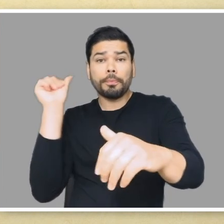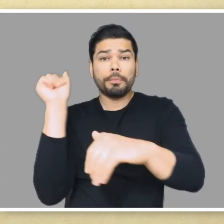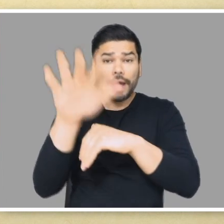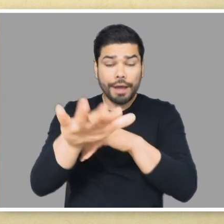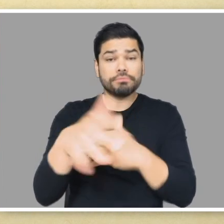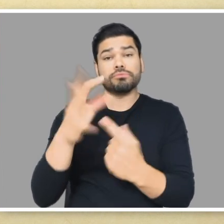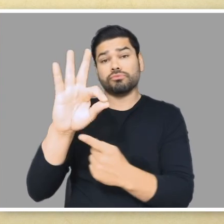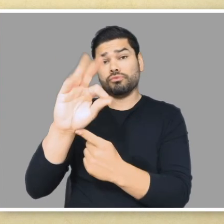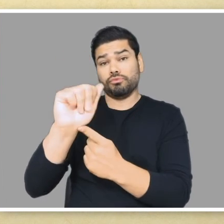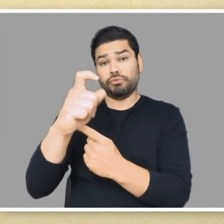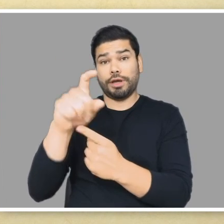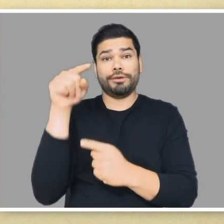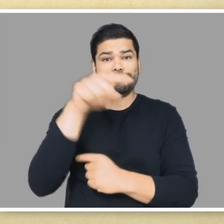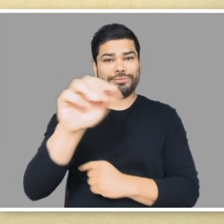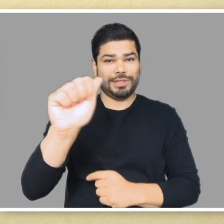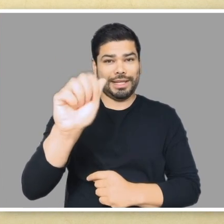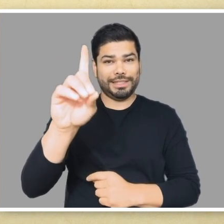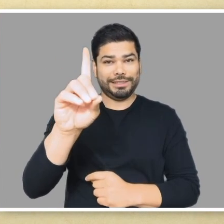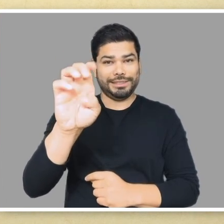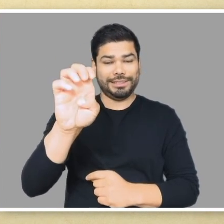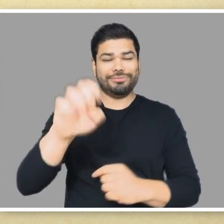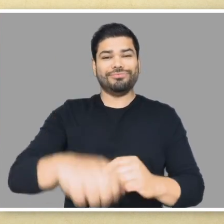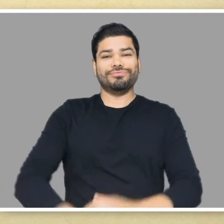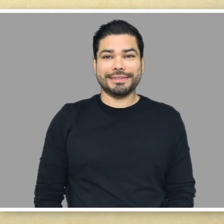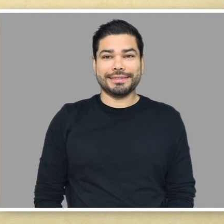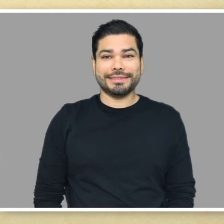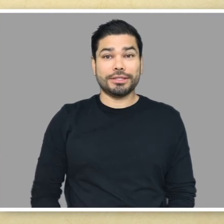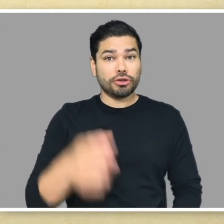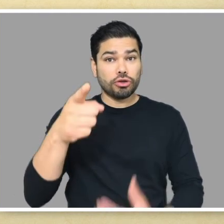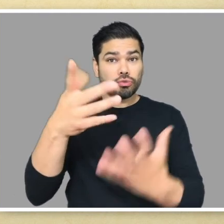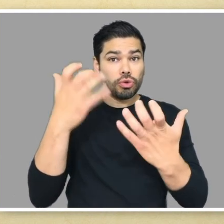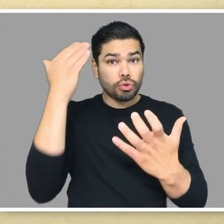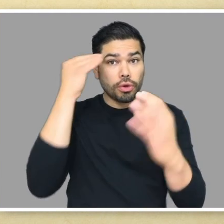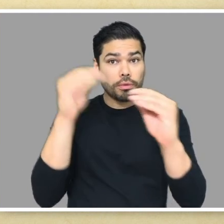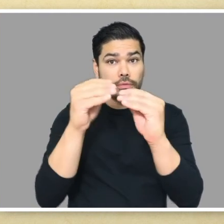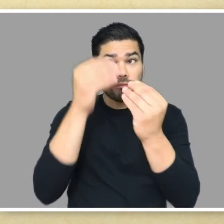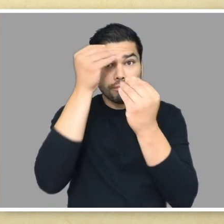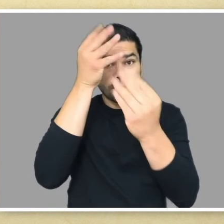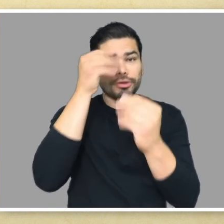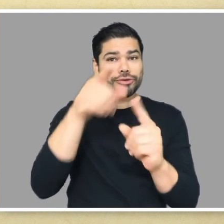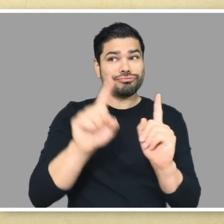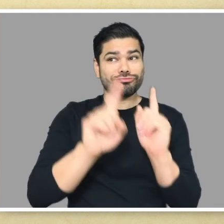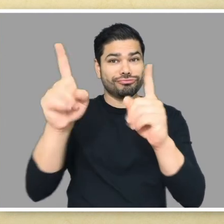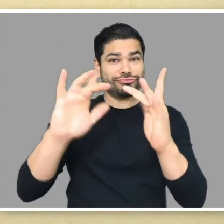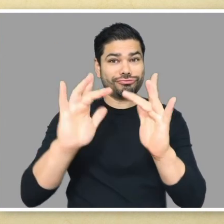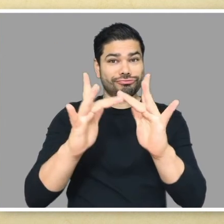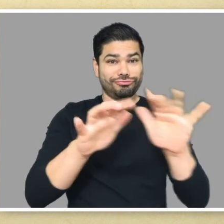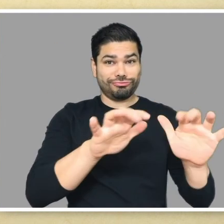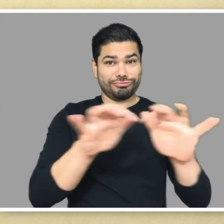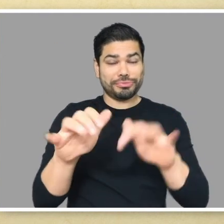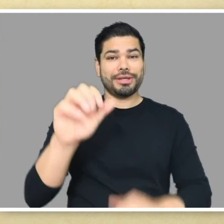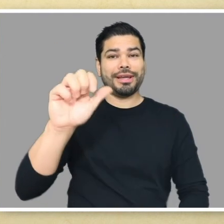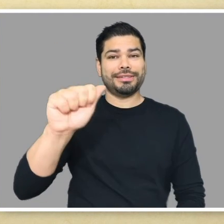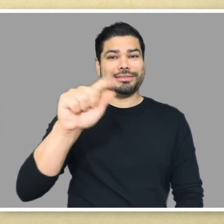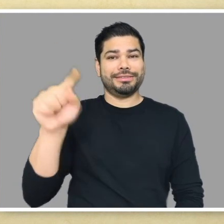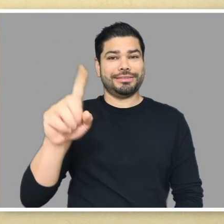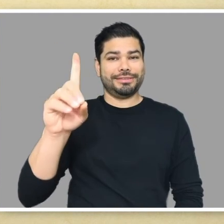and mail it or fax it to ADE. You can find more information about state complaints at